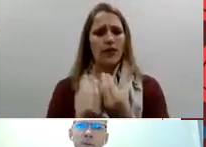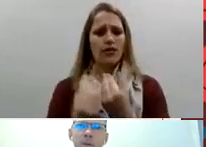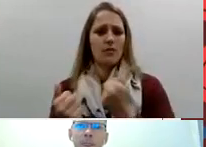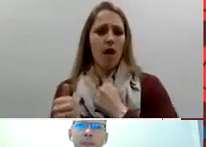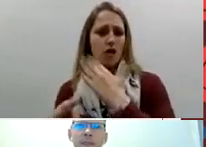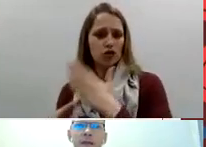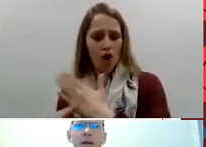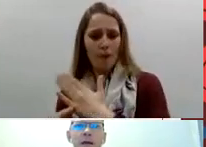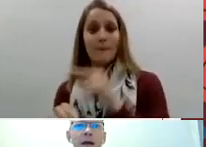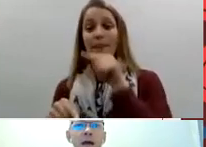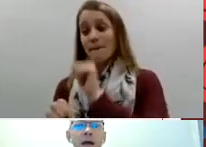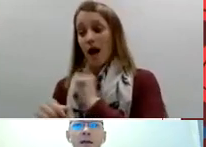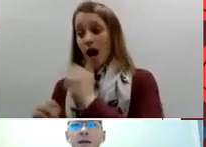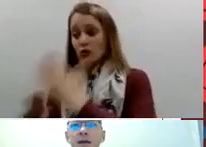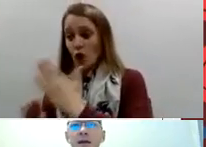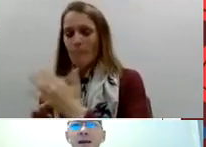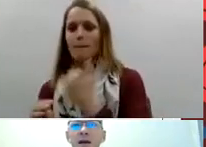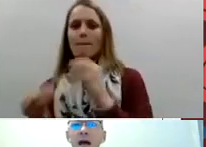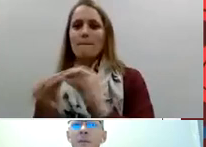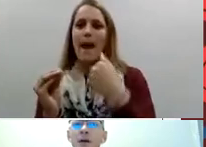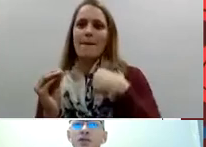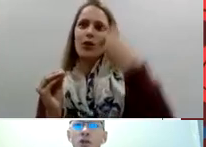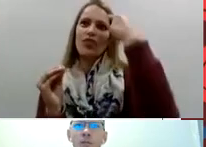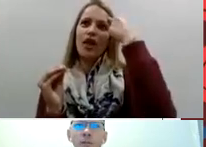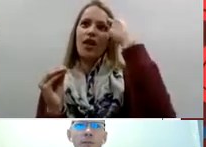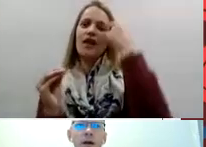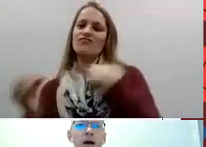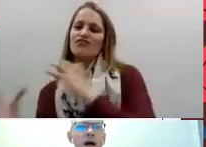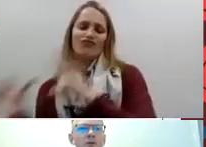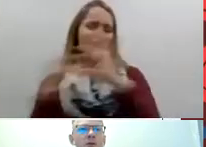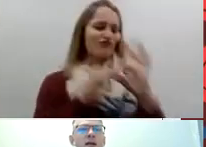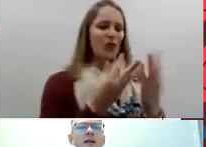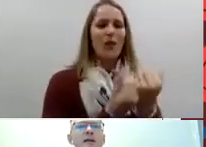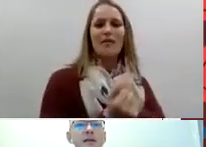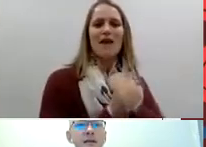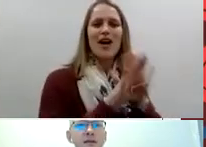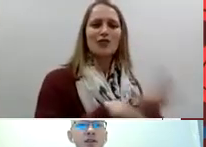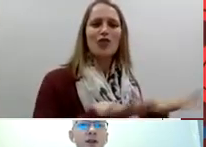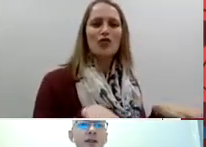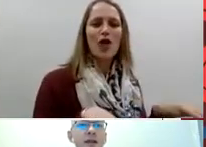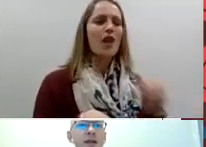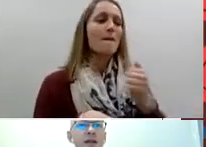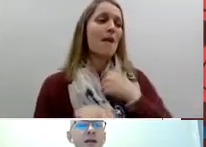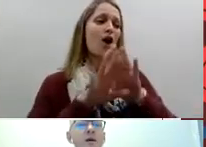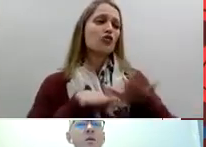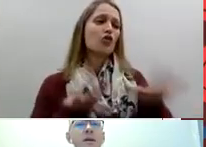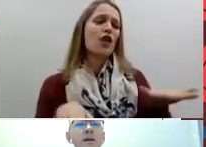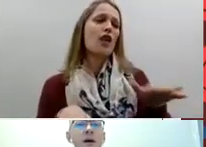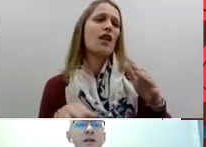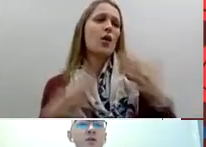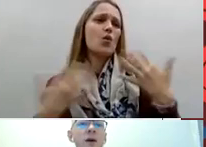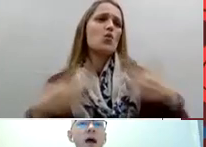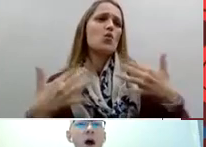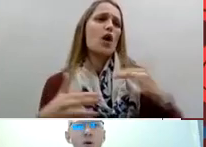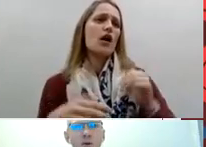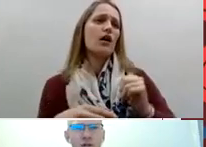and at my job I really started thinking what could